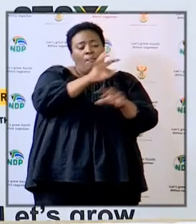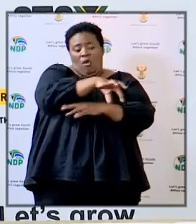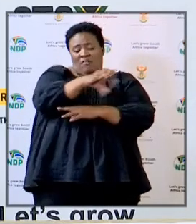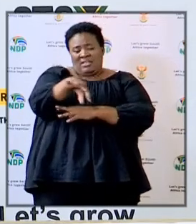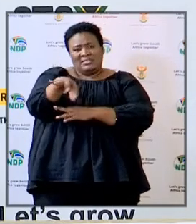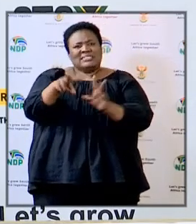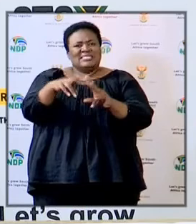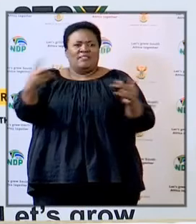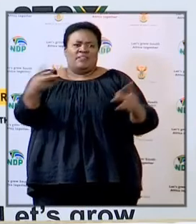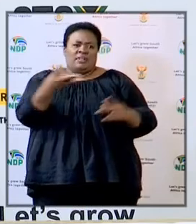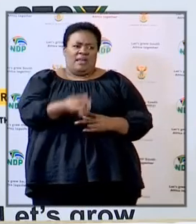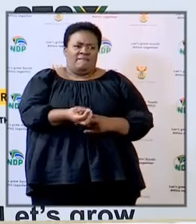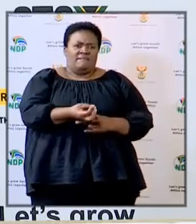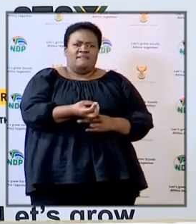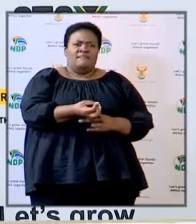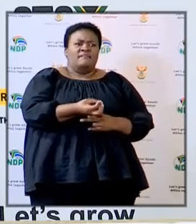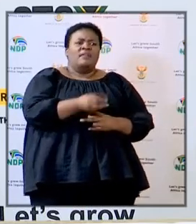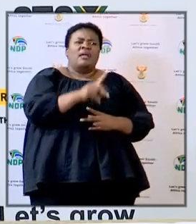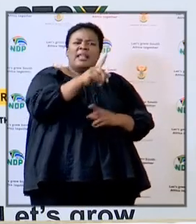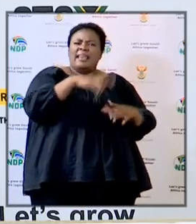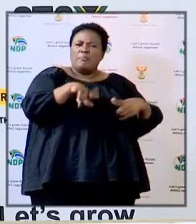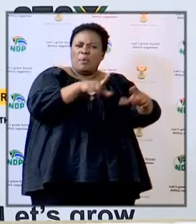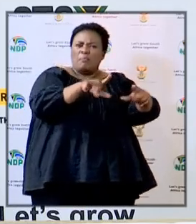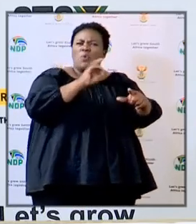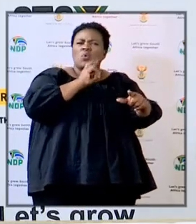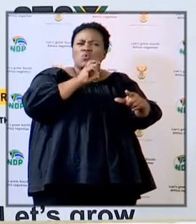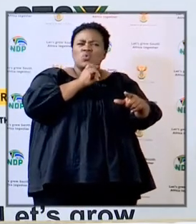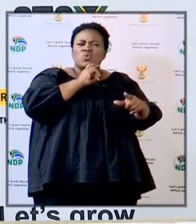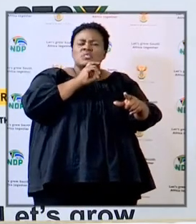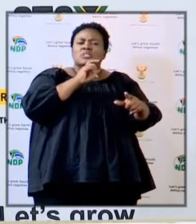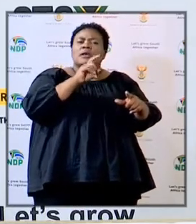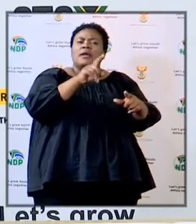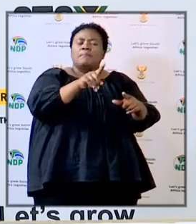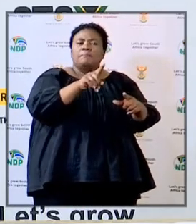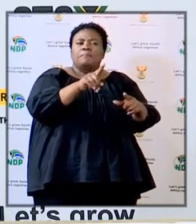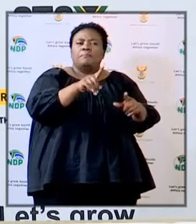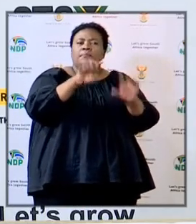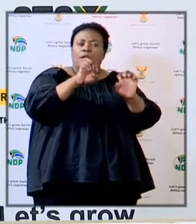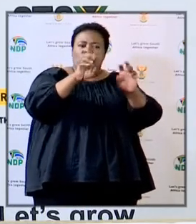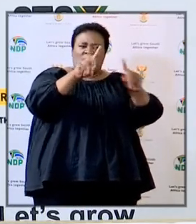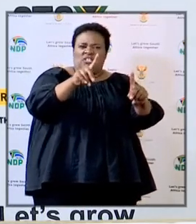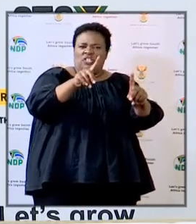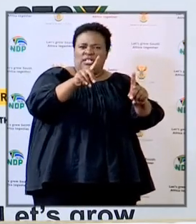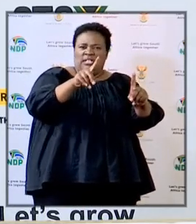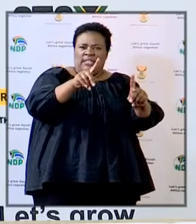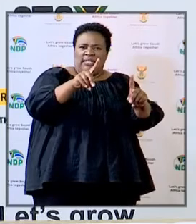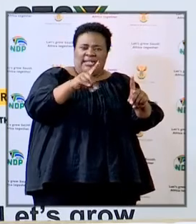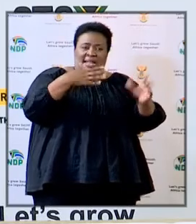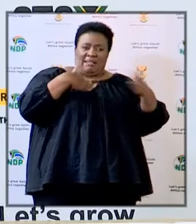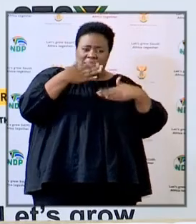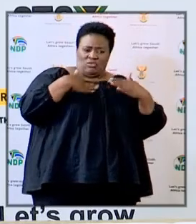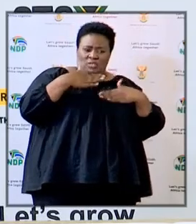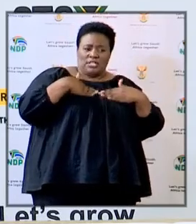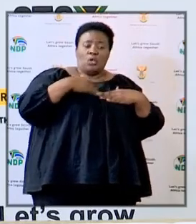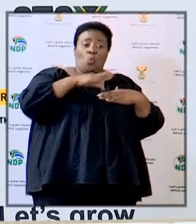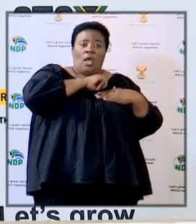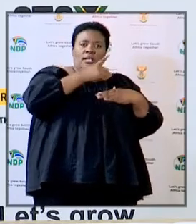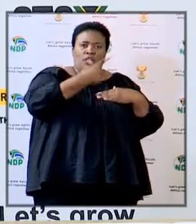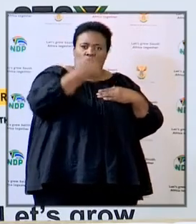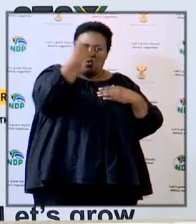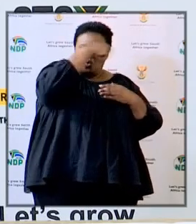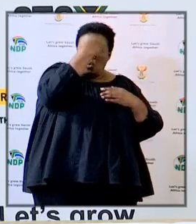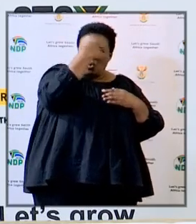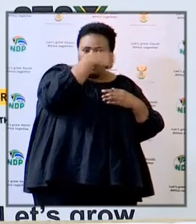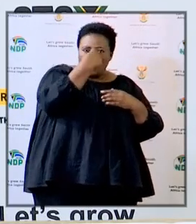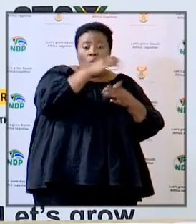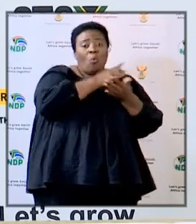have what they call education administrators who then will be doing the screening and supporting this because most